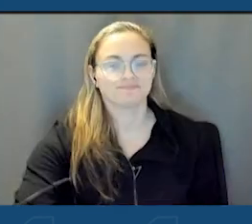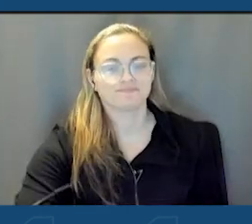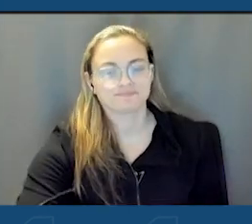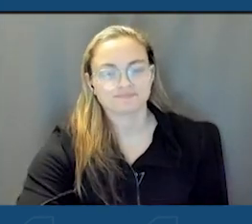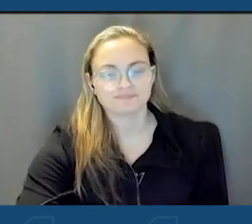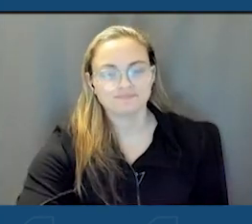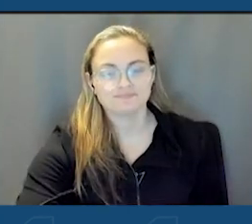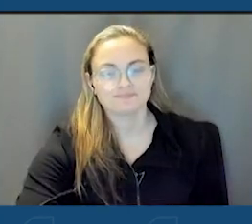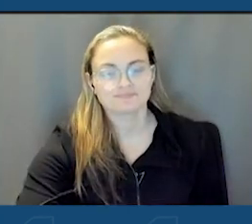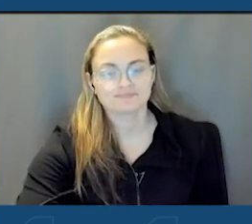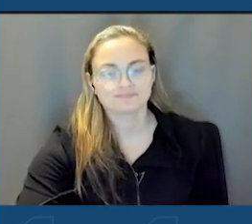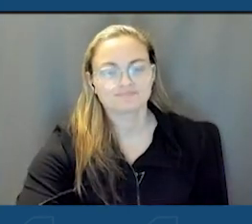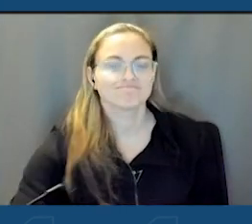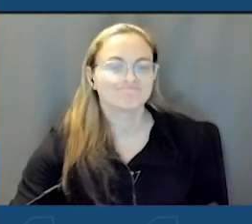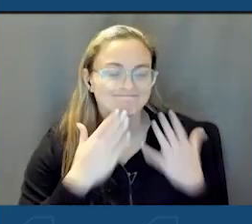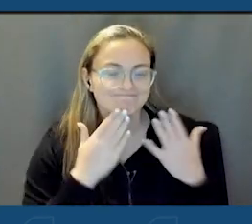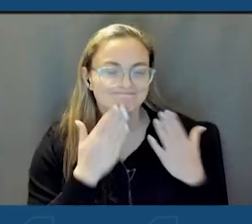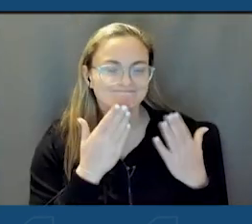Thank you very much.